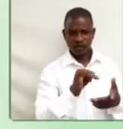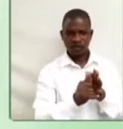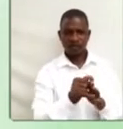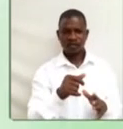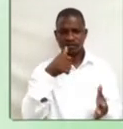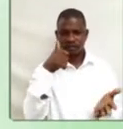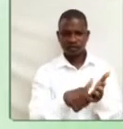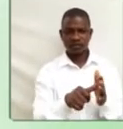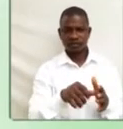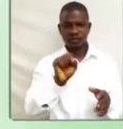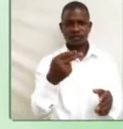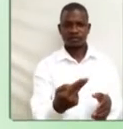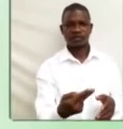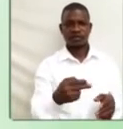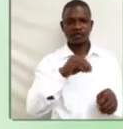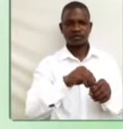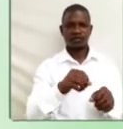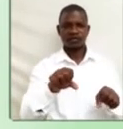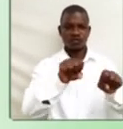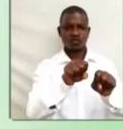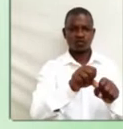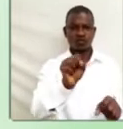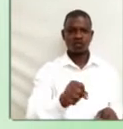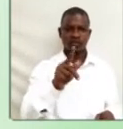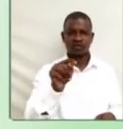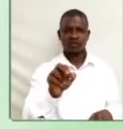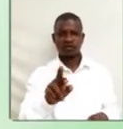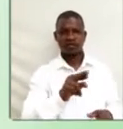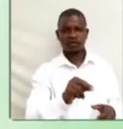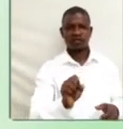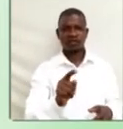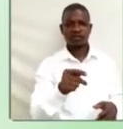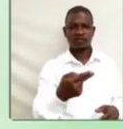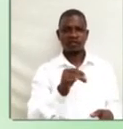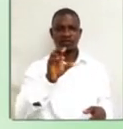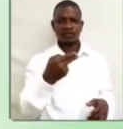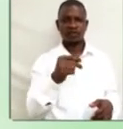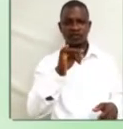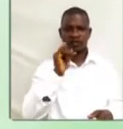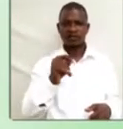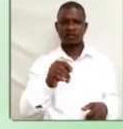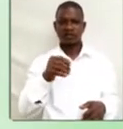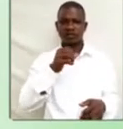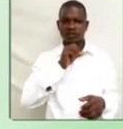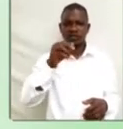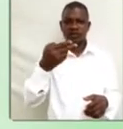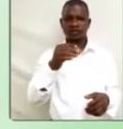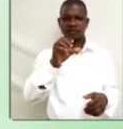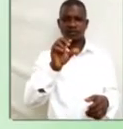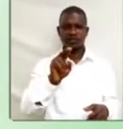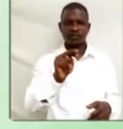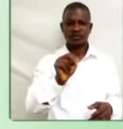SH in shoes. Trash. C-H in champagne,